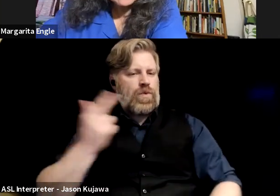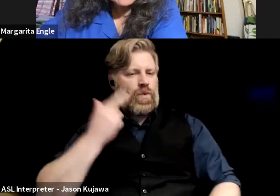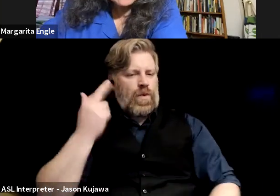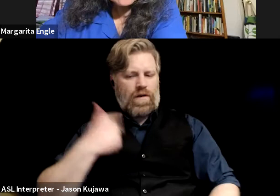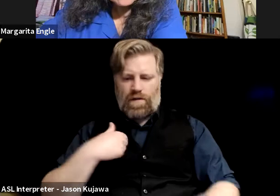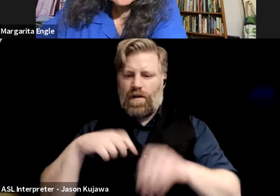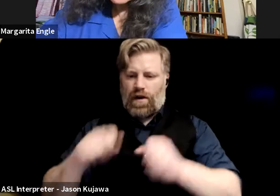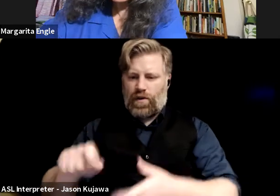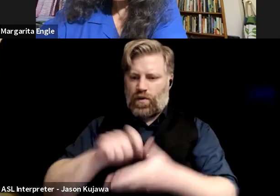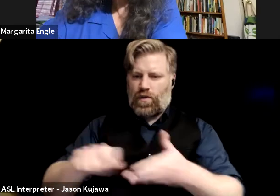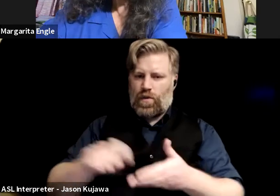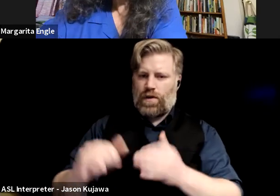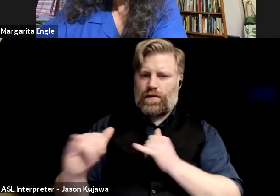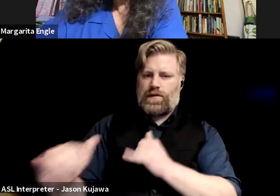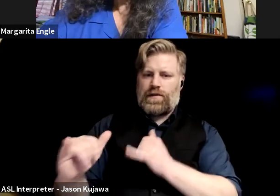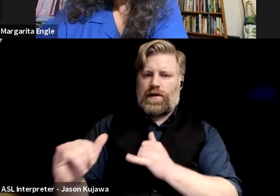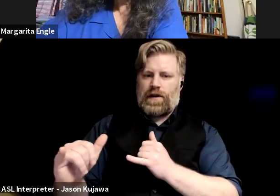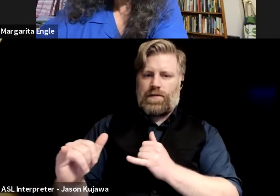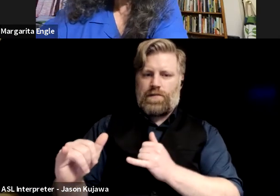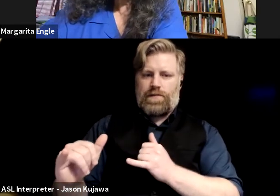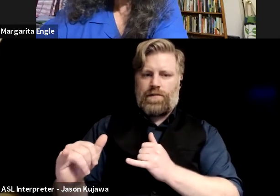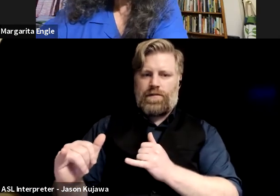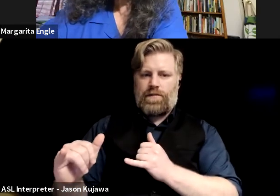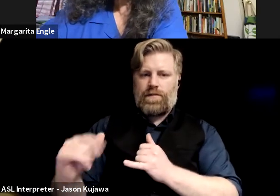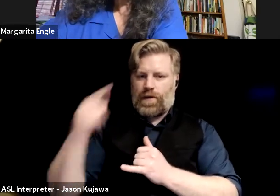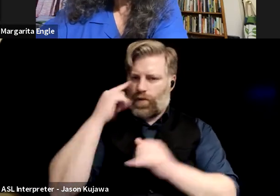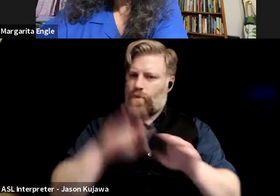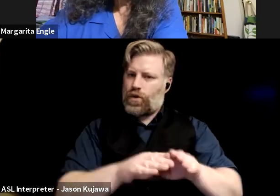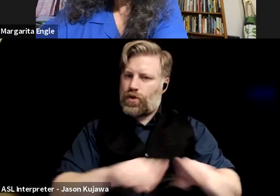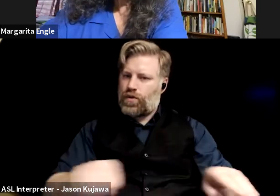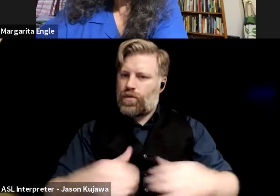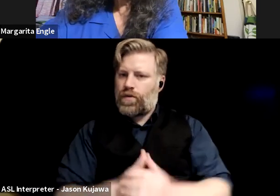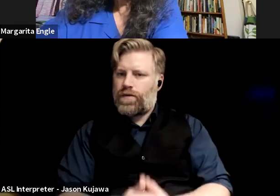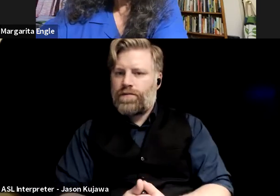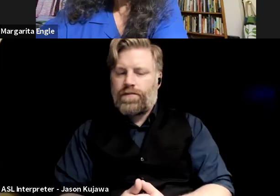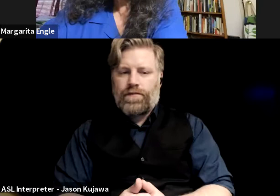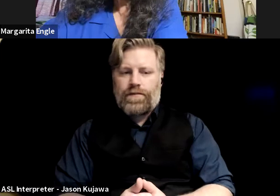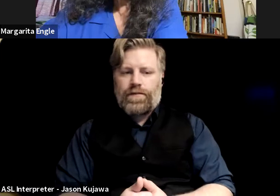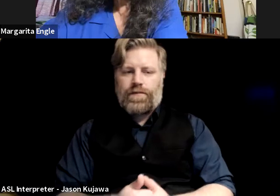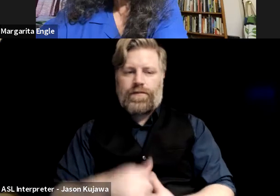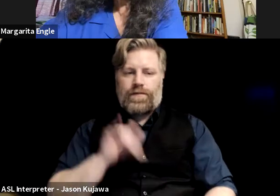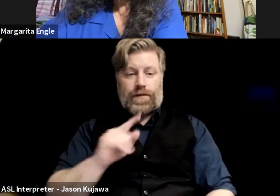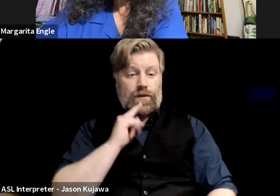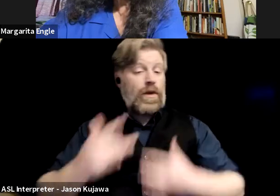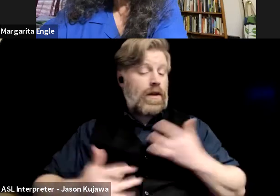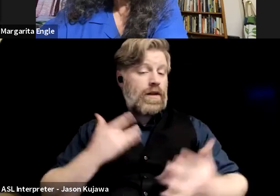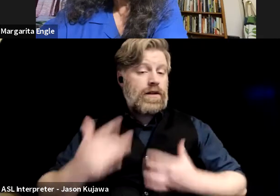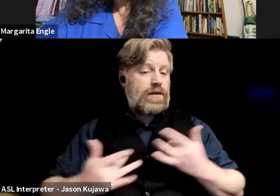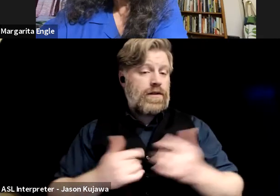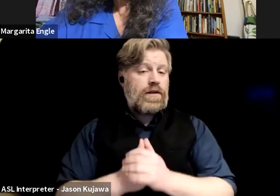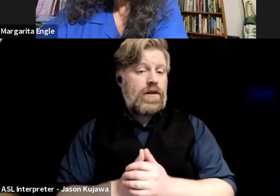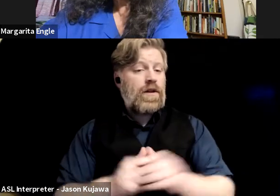of work in Mexican-American literature for children, um, and, uh, that was really, really exciting. It was also kind of